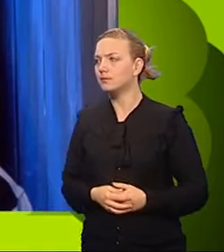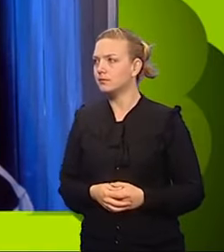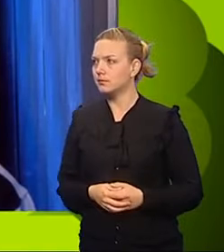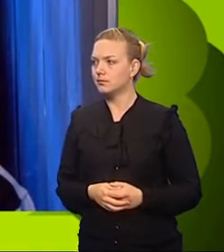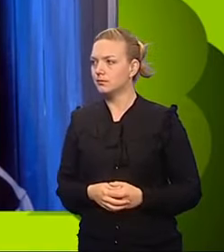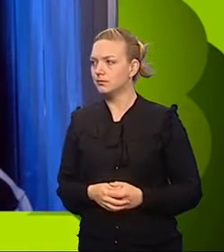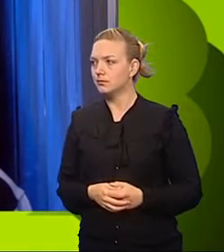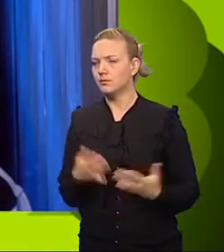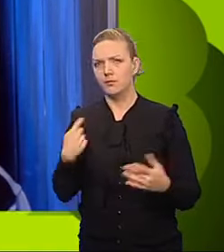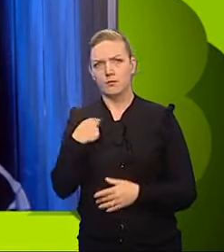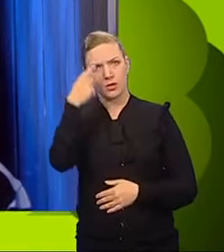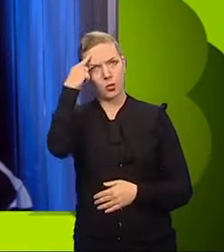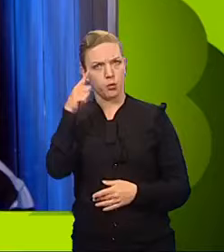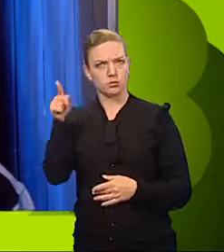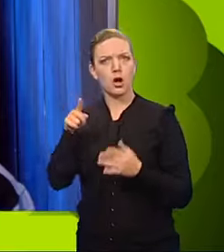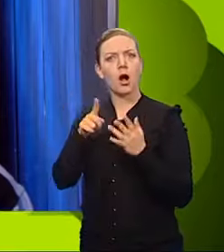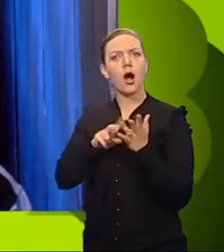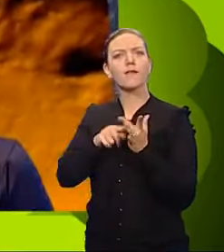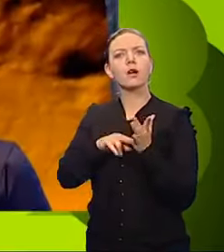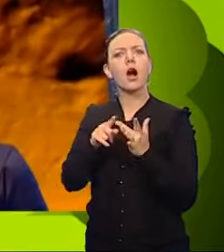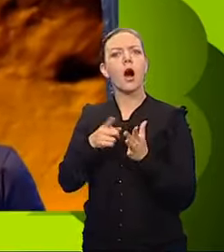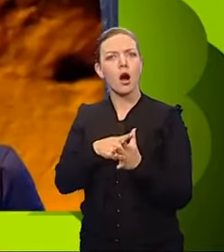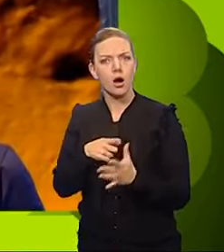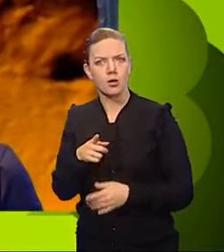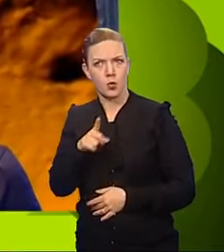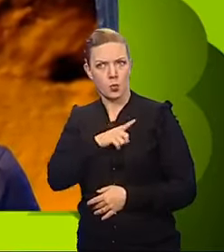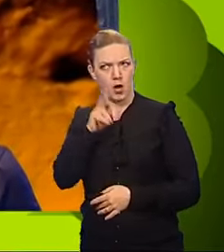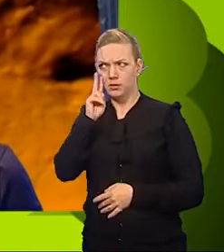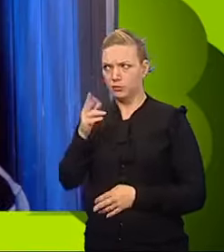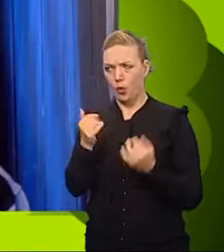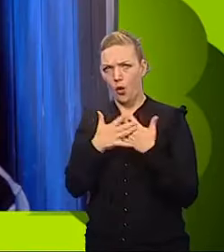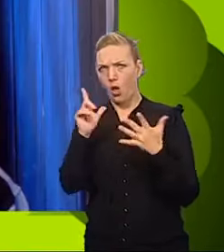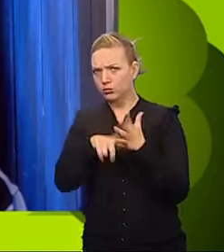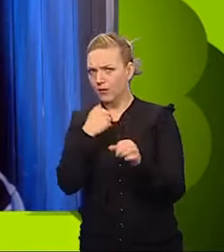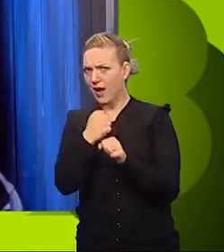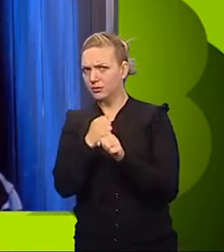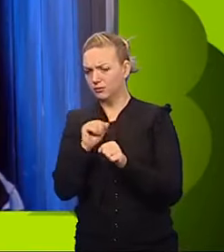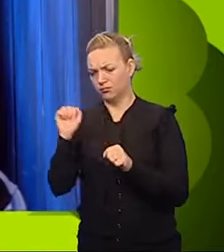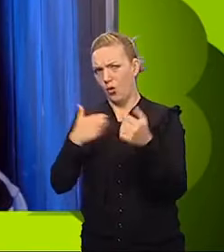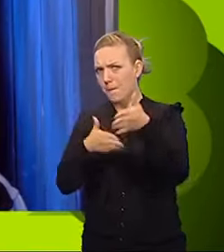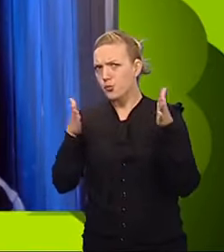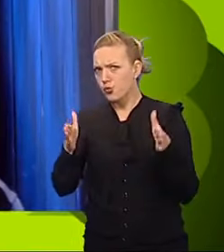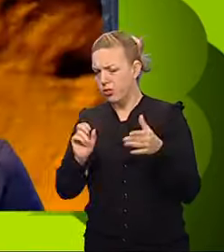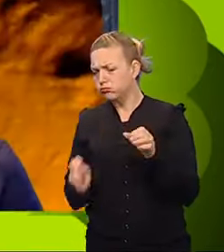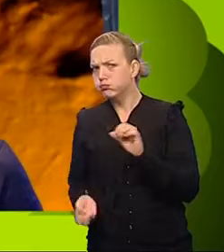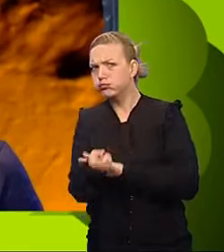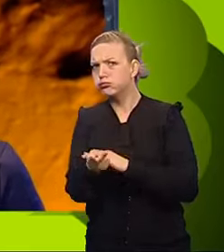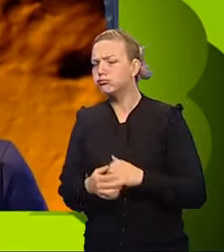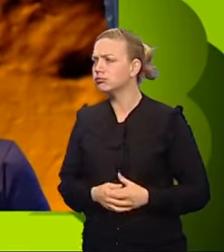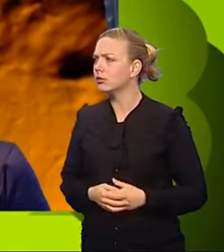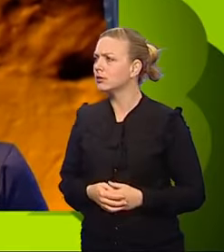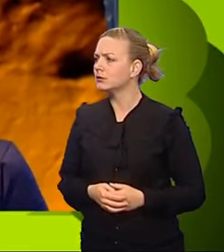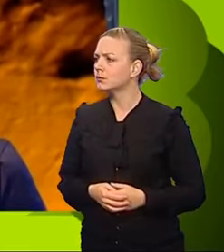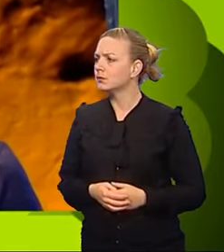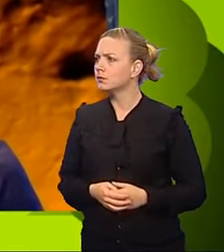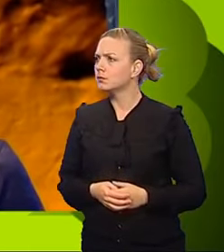I thought it was, um, Olivia because I saw loads of eggs coming out of a, um, booth. Olivia, who